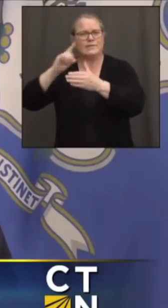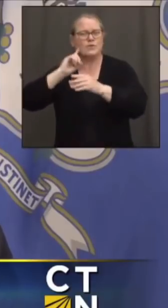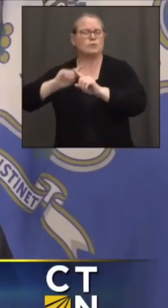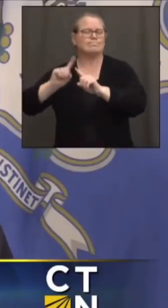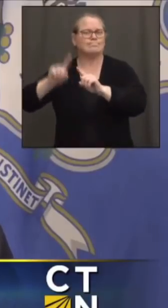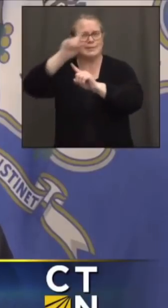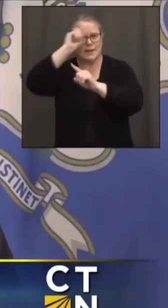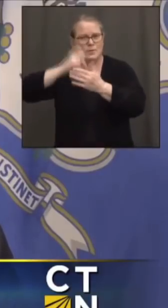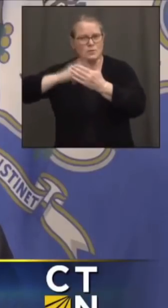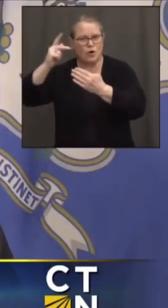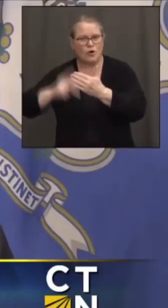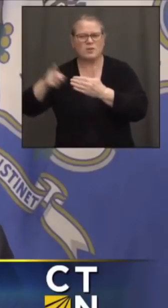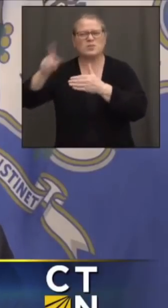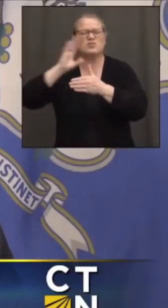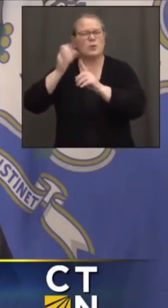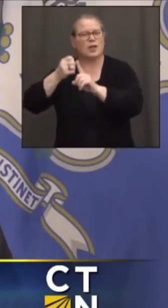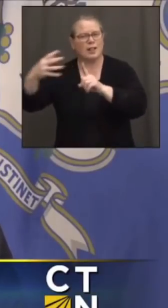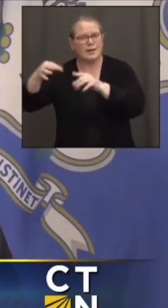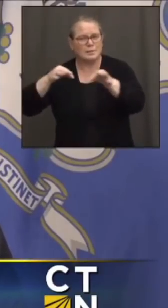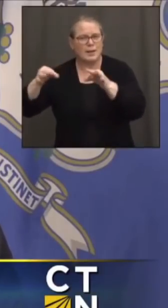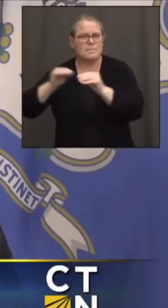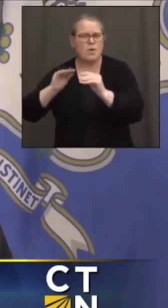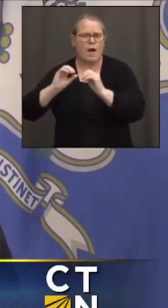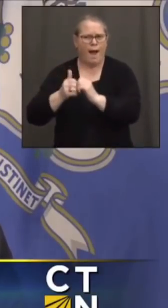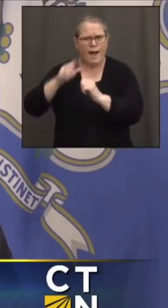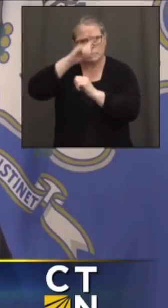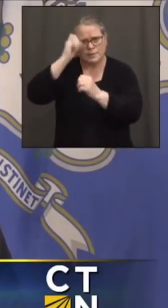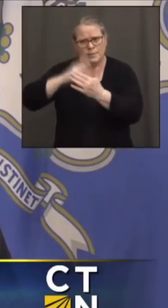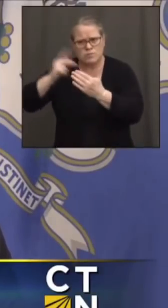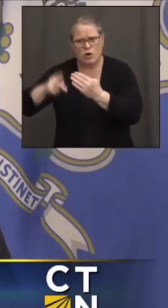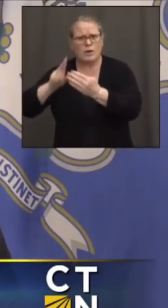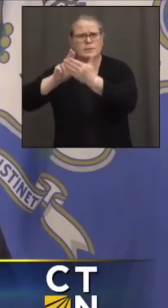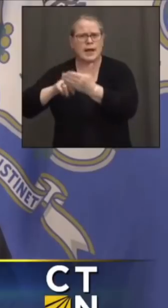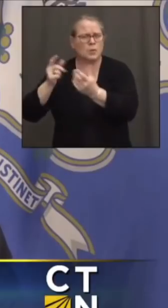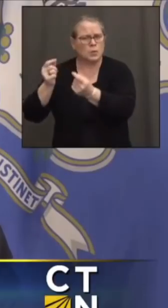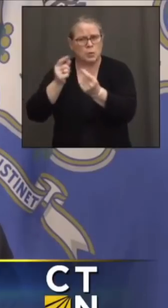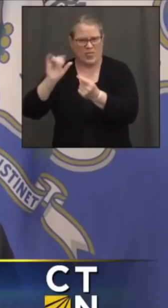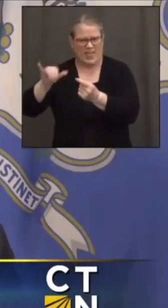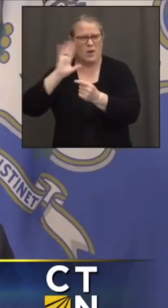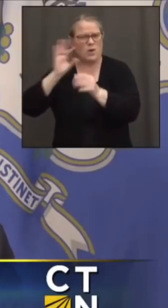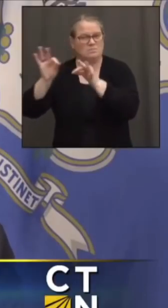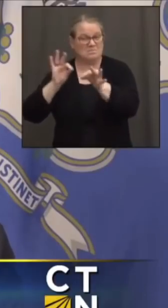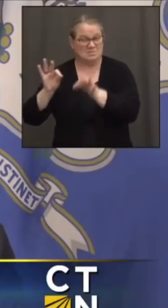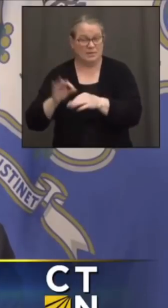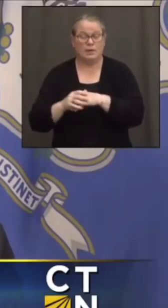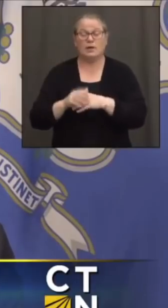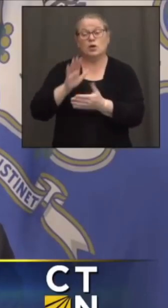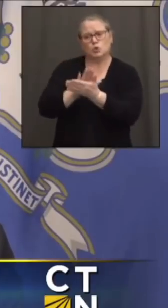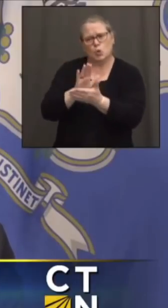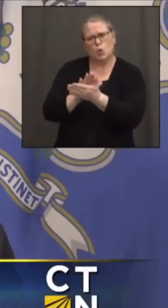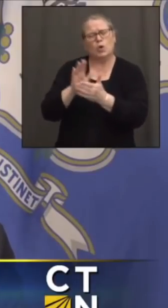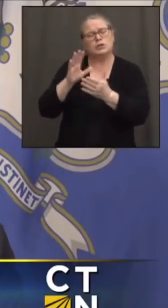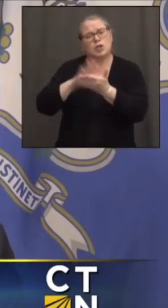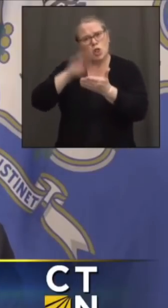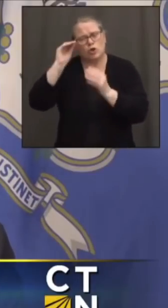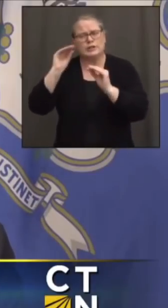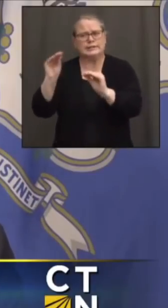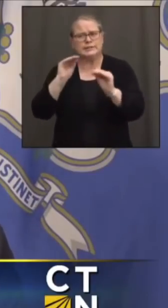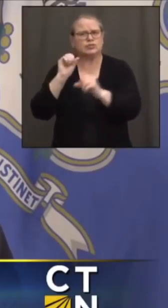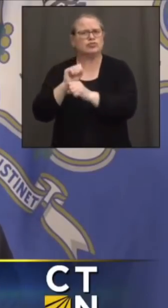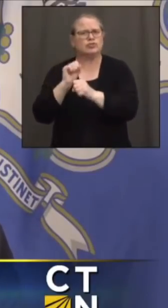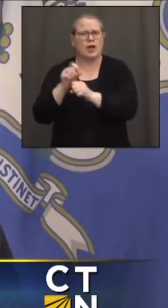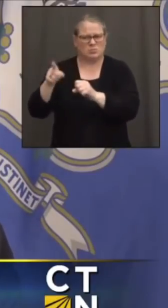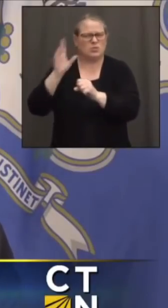about where we are on that, what you can do to sign up, and a little further on about what we're doing in our schools and learning and teaching and jobs.